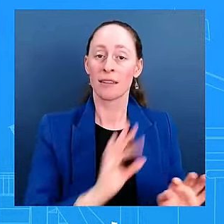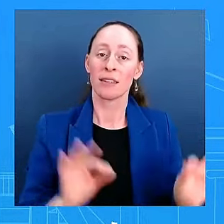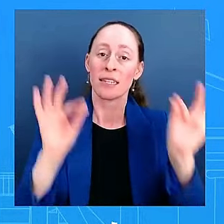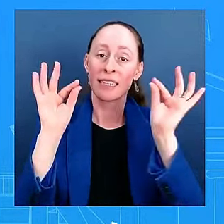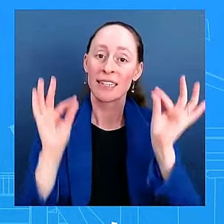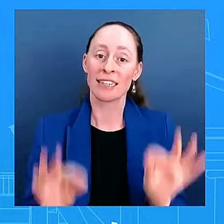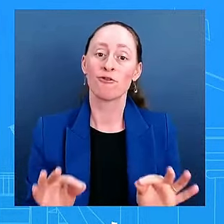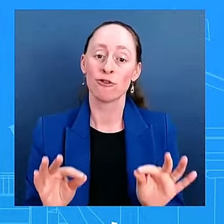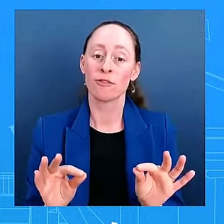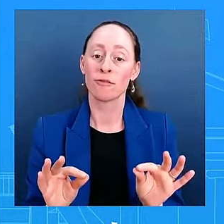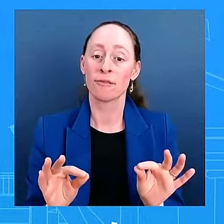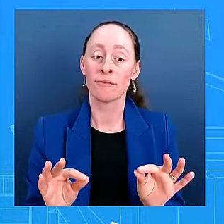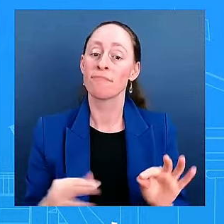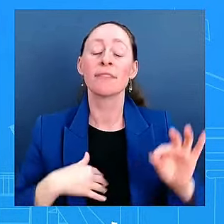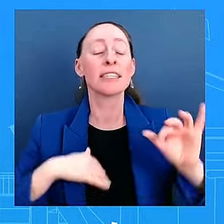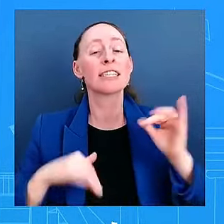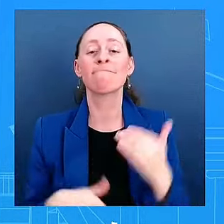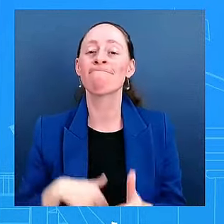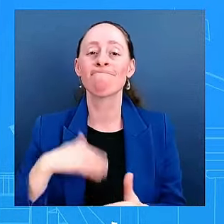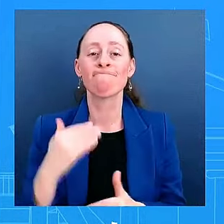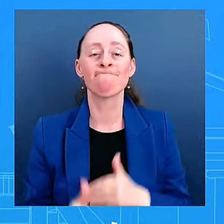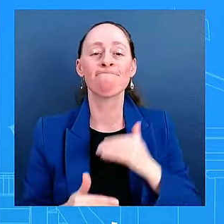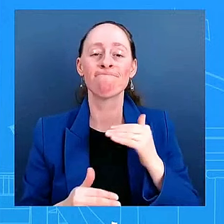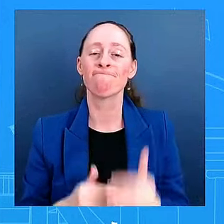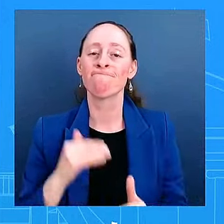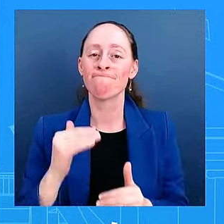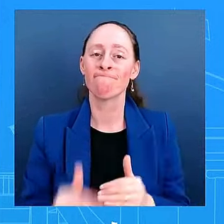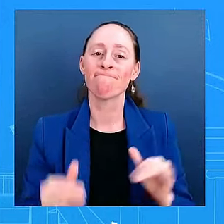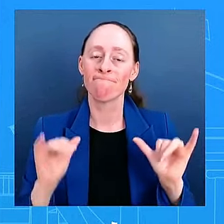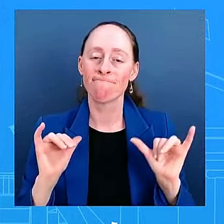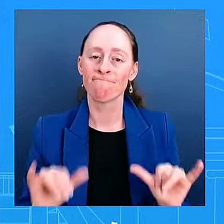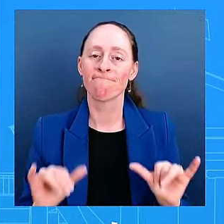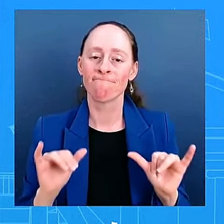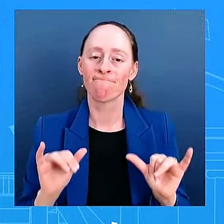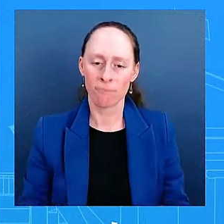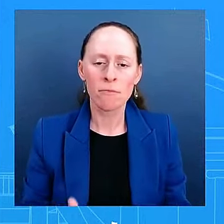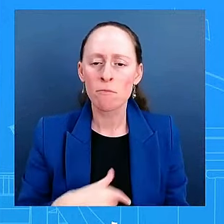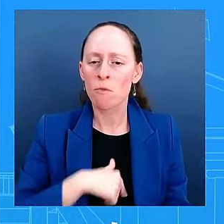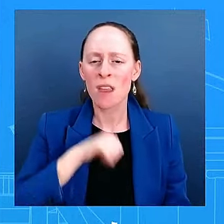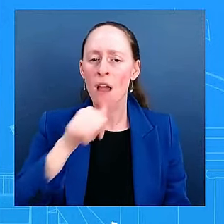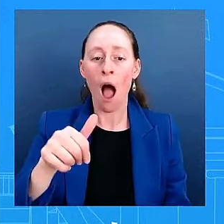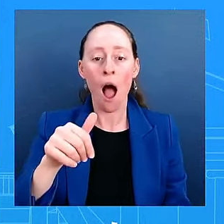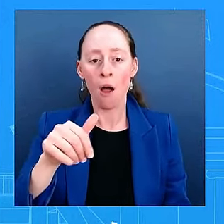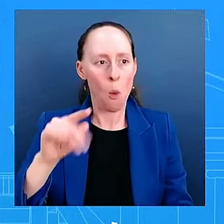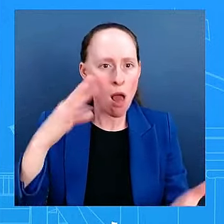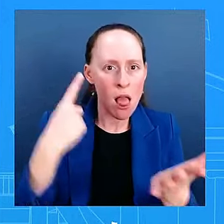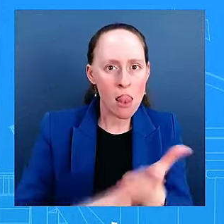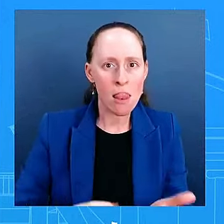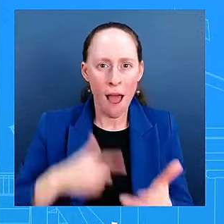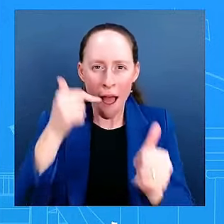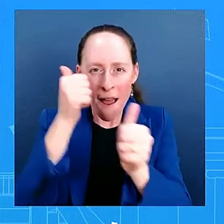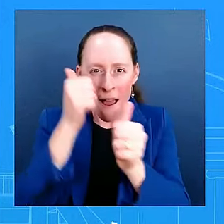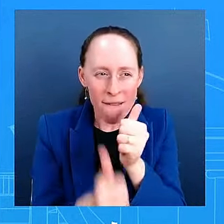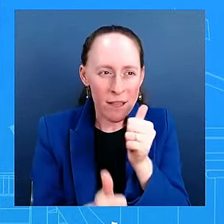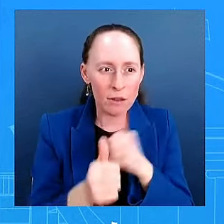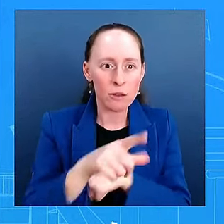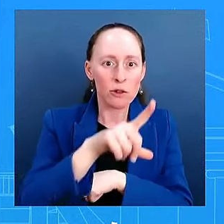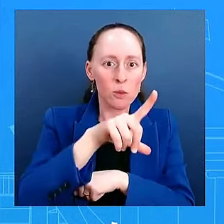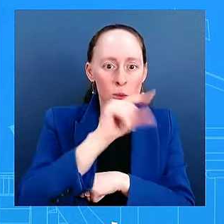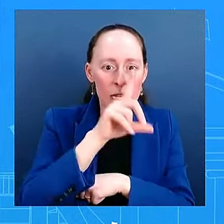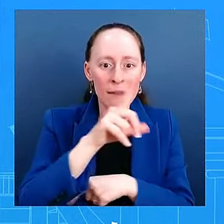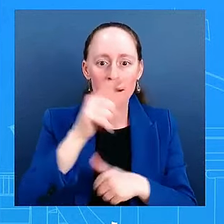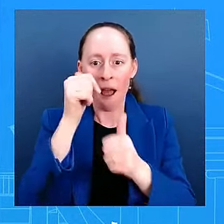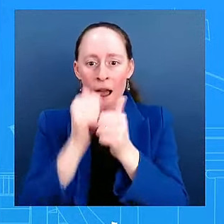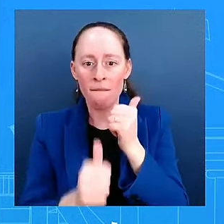And I'm not going to speak to every person in the Democratic Party who has an opinion or a thought.